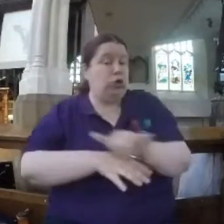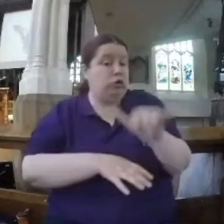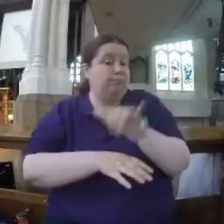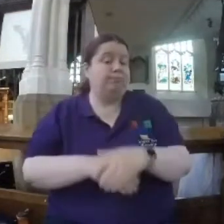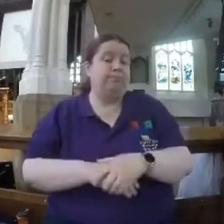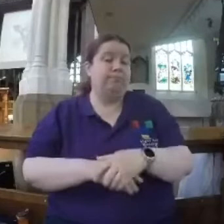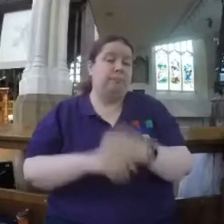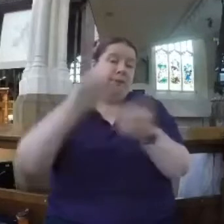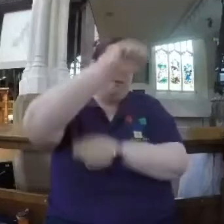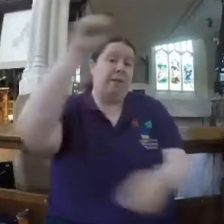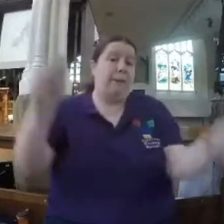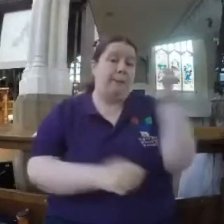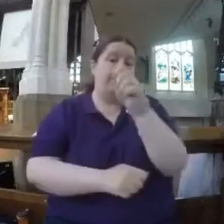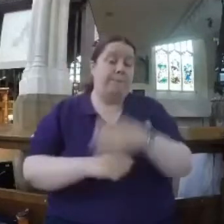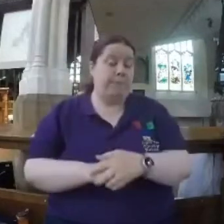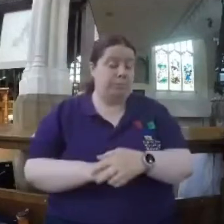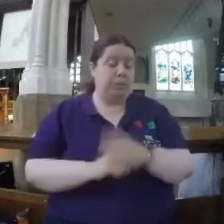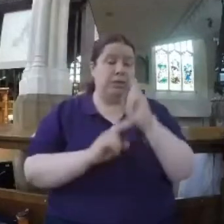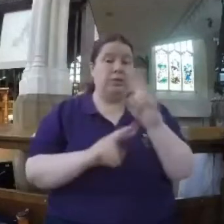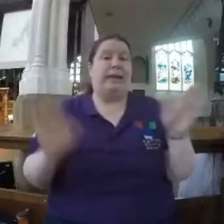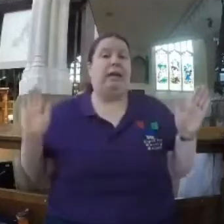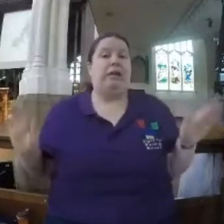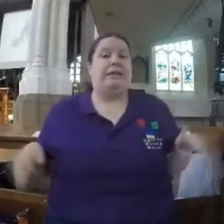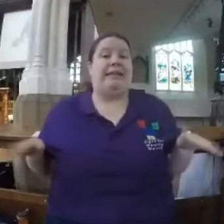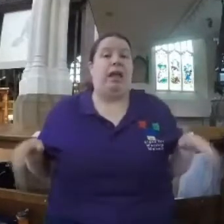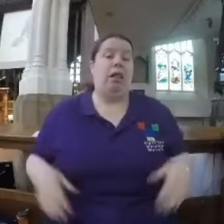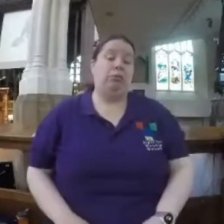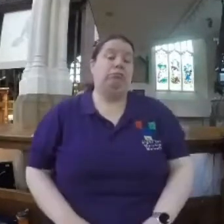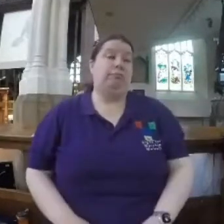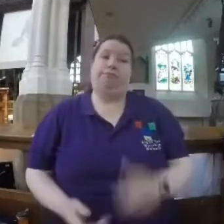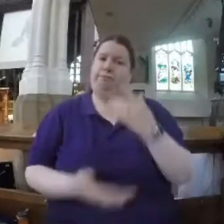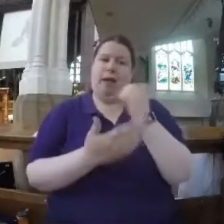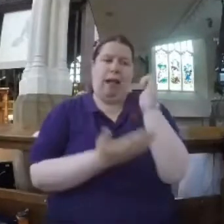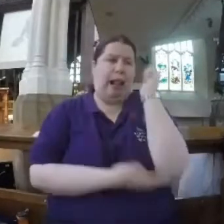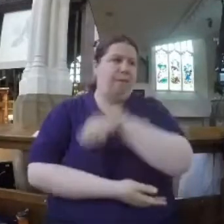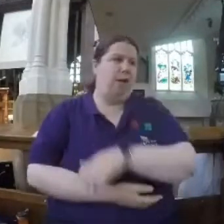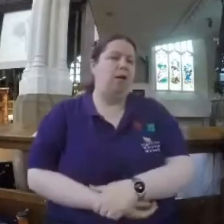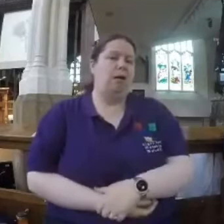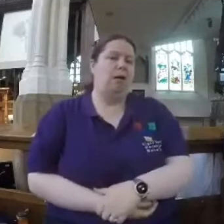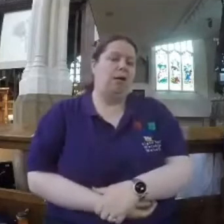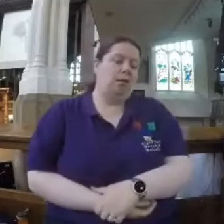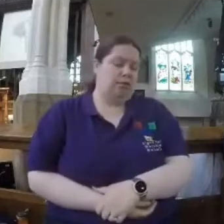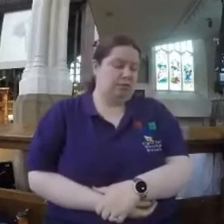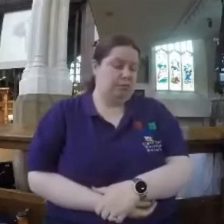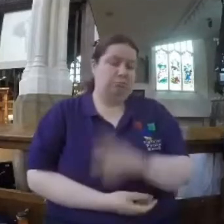But if you turn upside down, you get a seal. Clever, isn't it? How about this one?